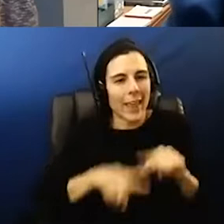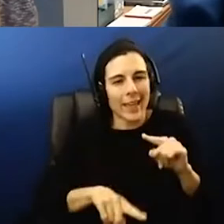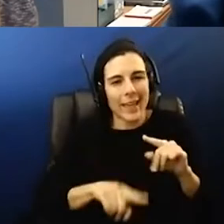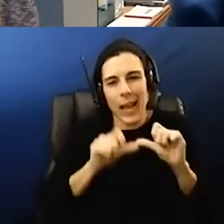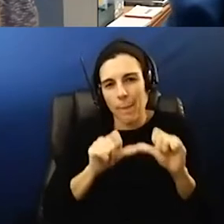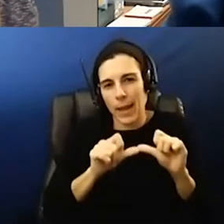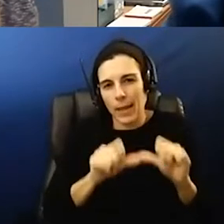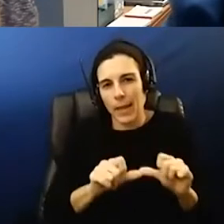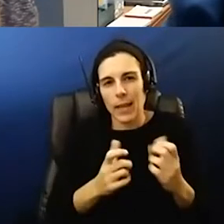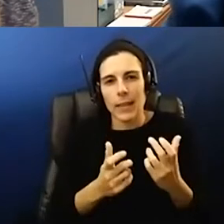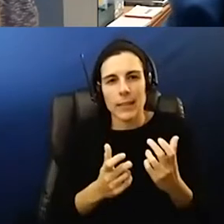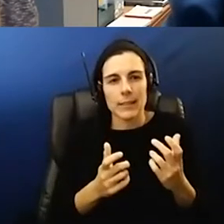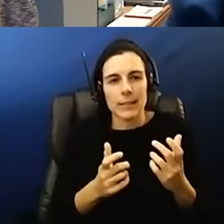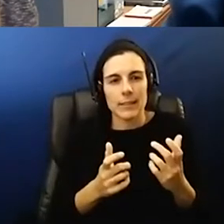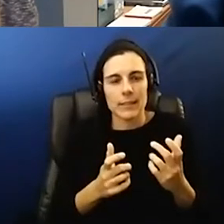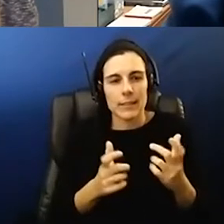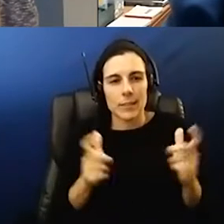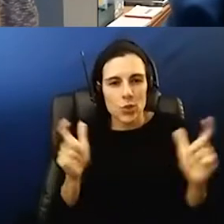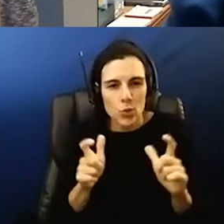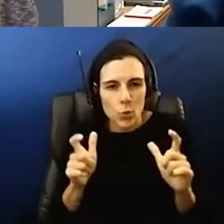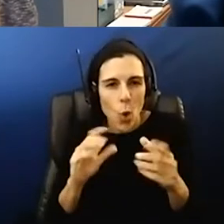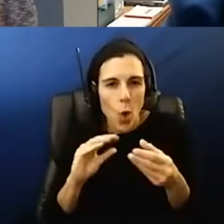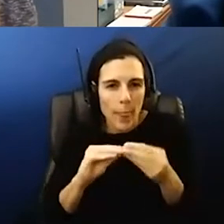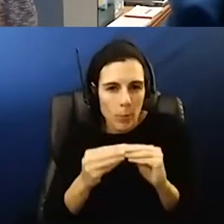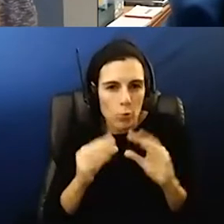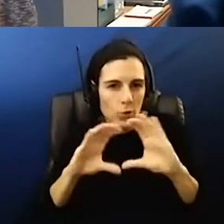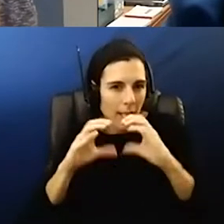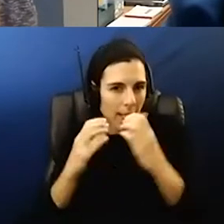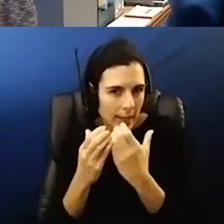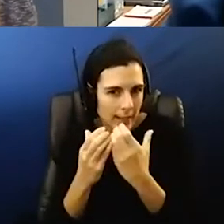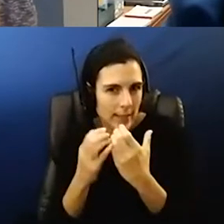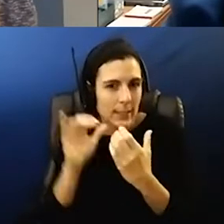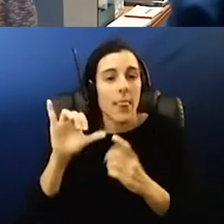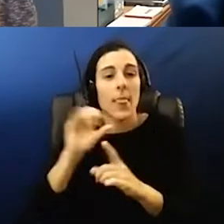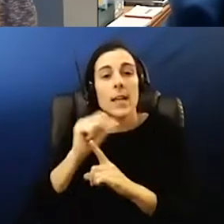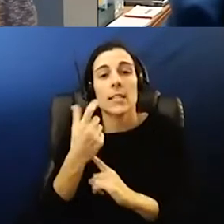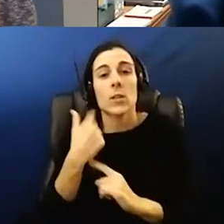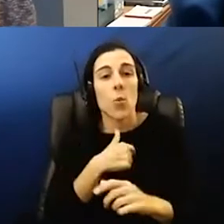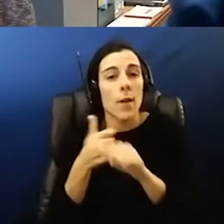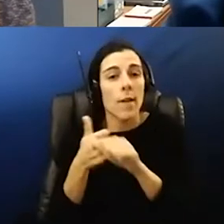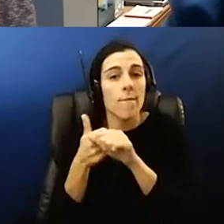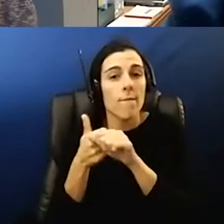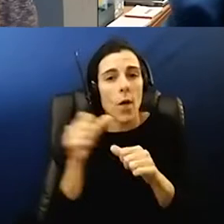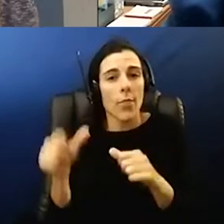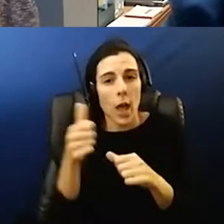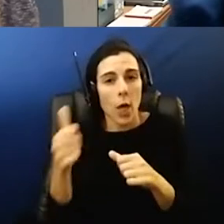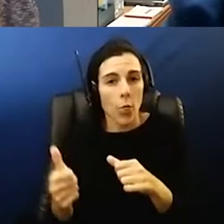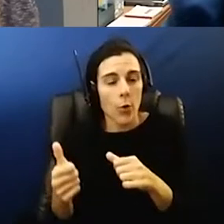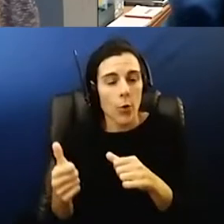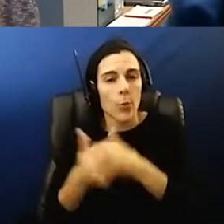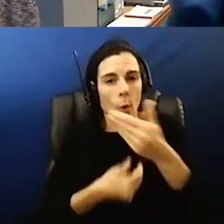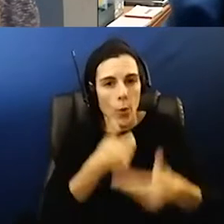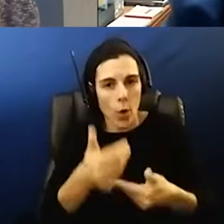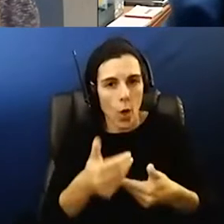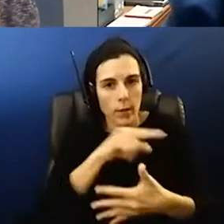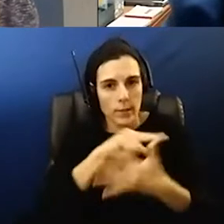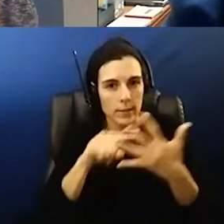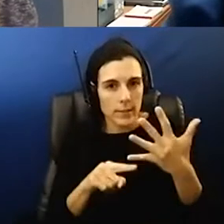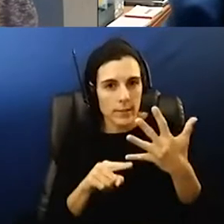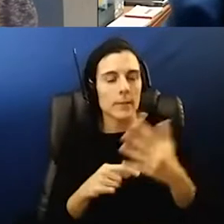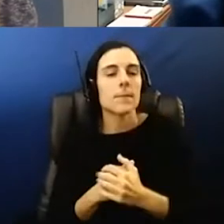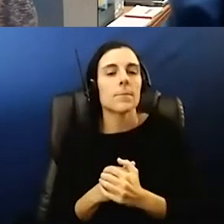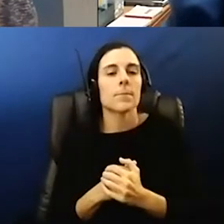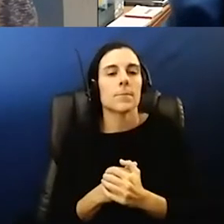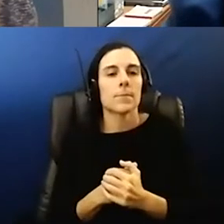the the small numbers of classes and in that case we follow our other protocols um again we're not seeing